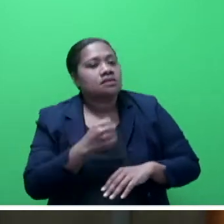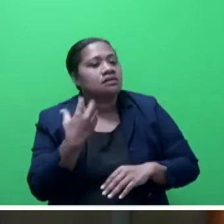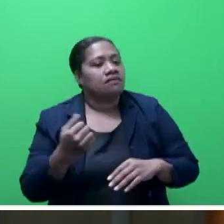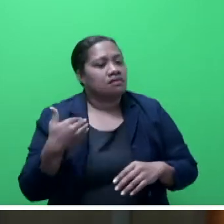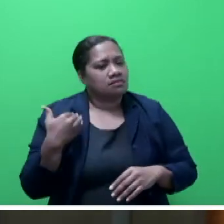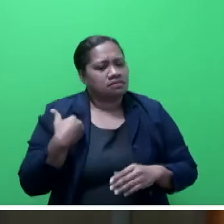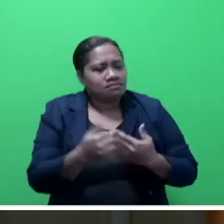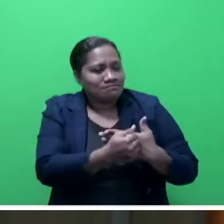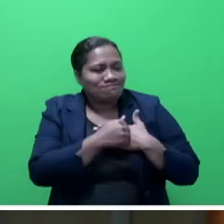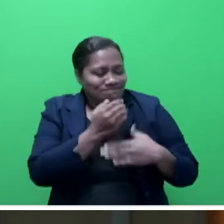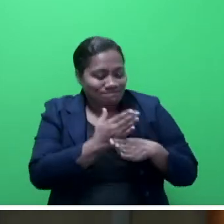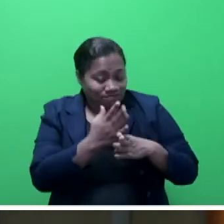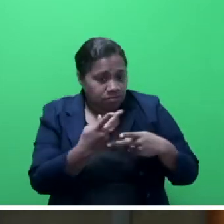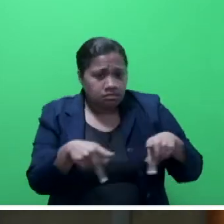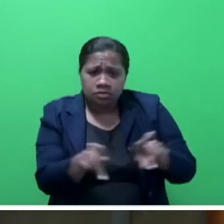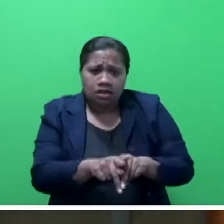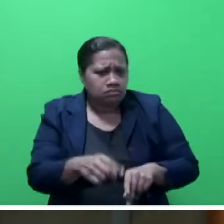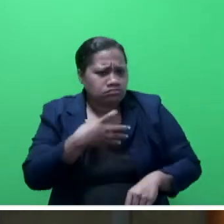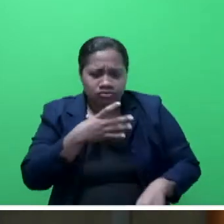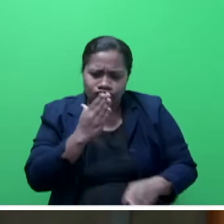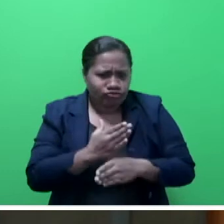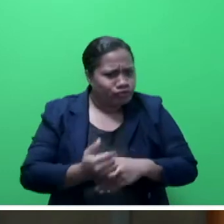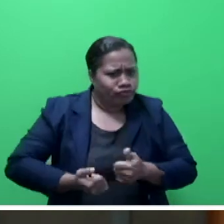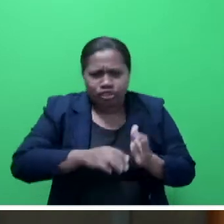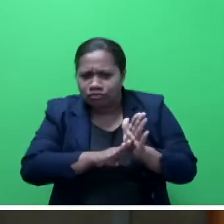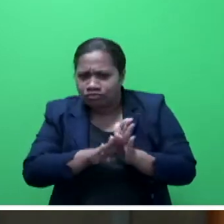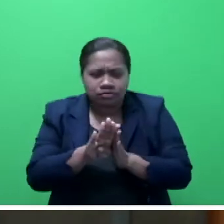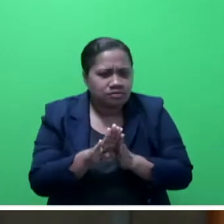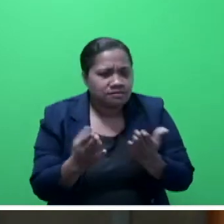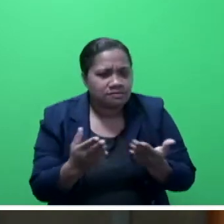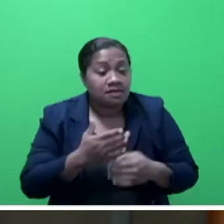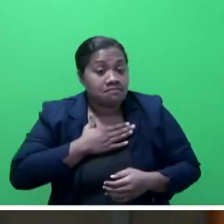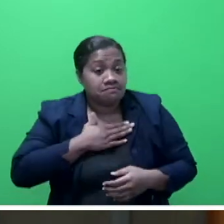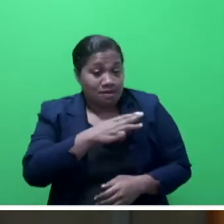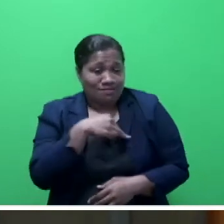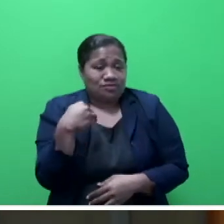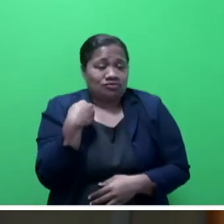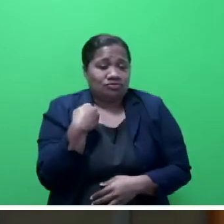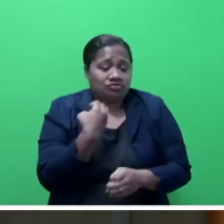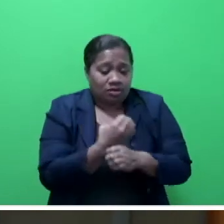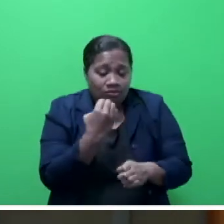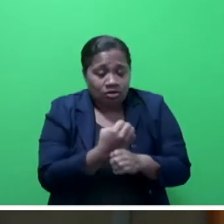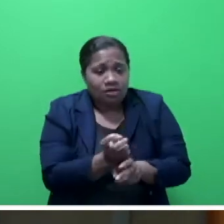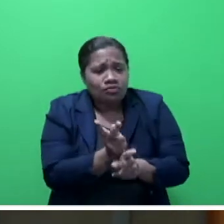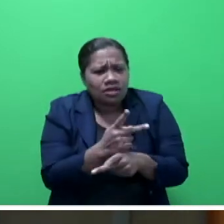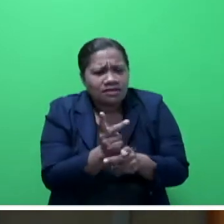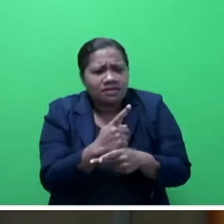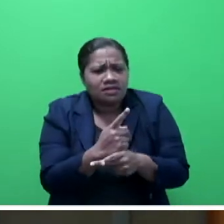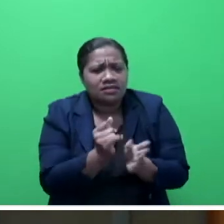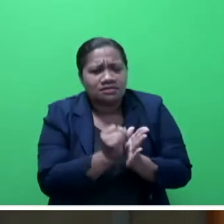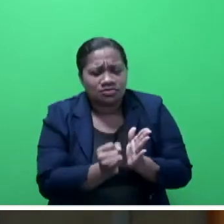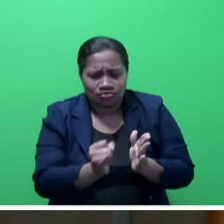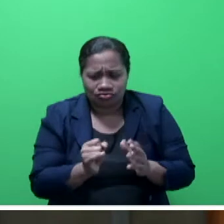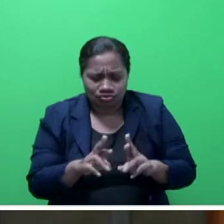is a more productive workplace. My ministry, Employment Productivity and Industrial Relations, in